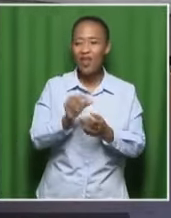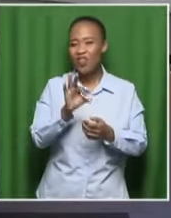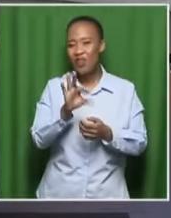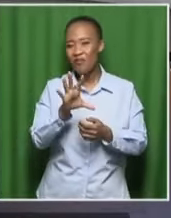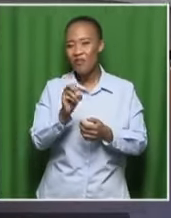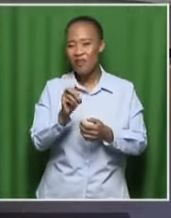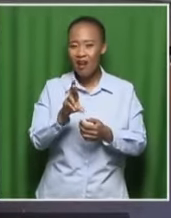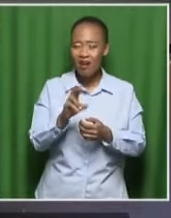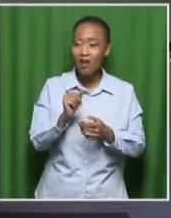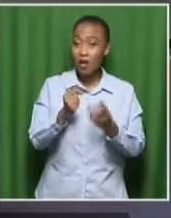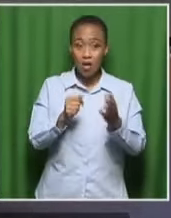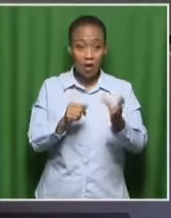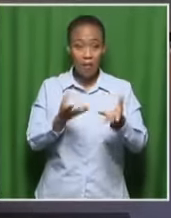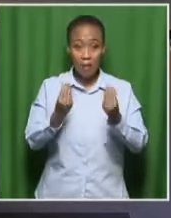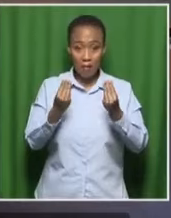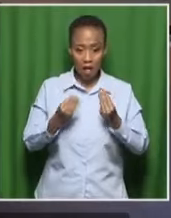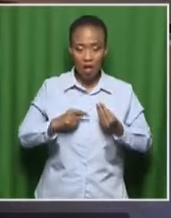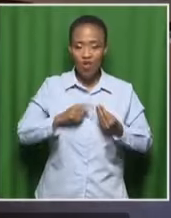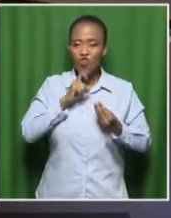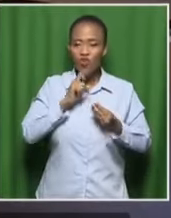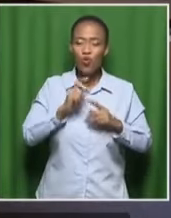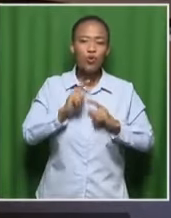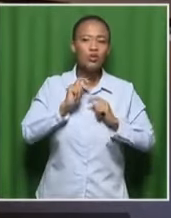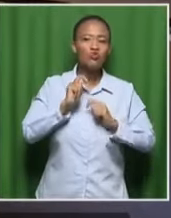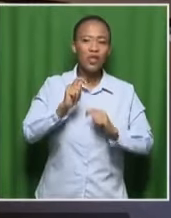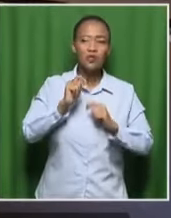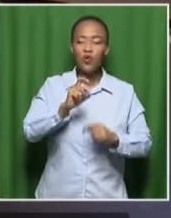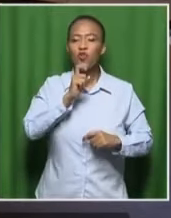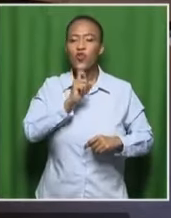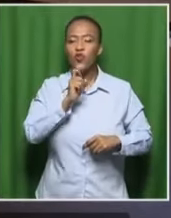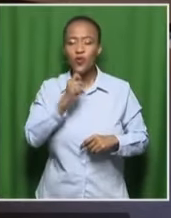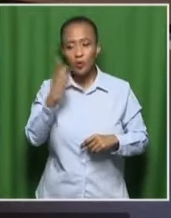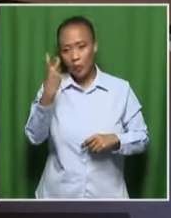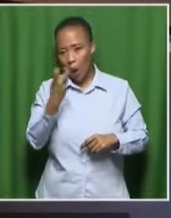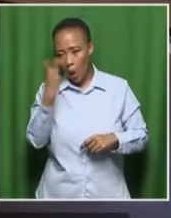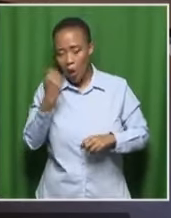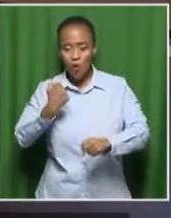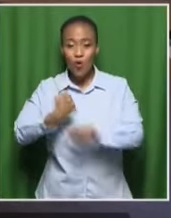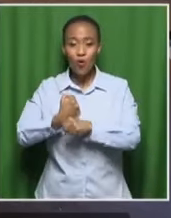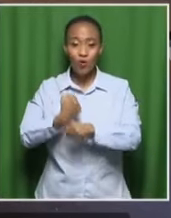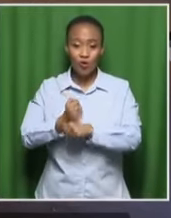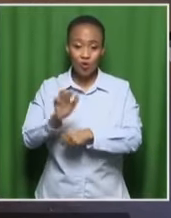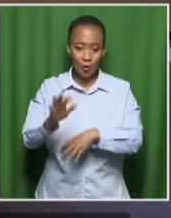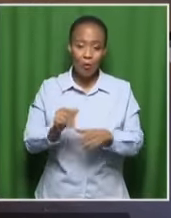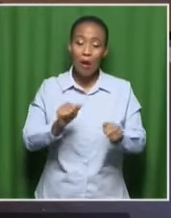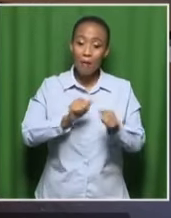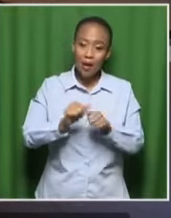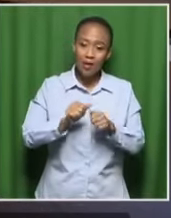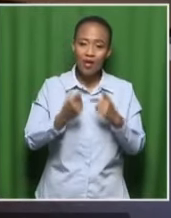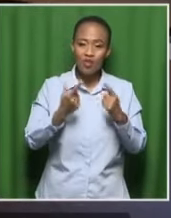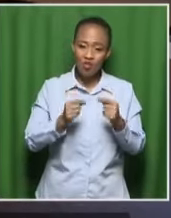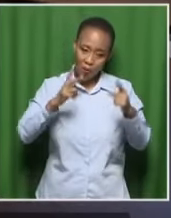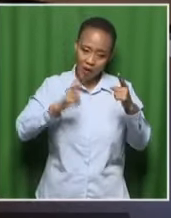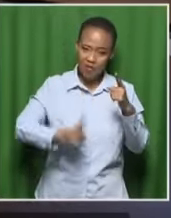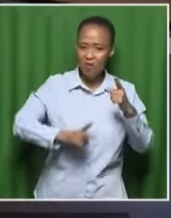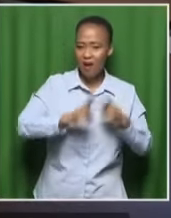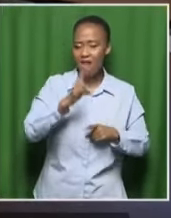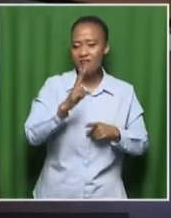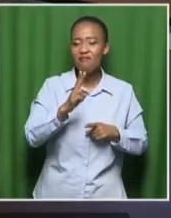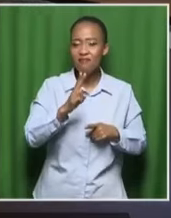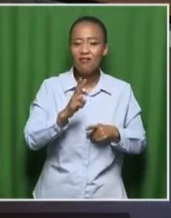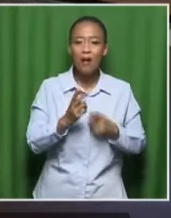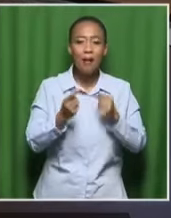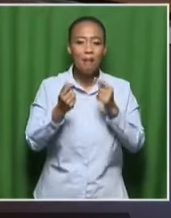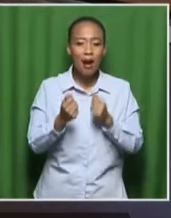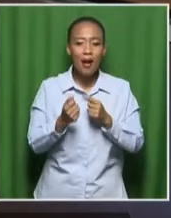opportunities. And then, of course, attracting investment, cutting red tape, and making it easier for small, medium, and micro